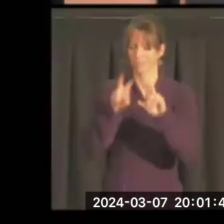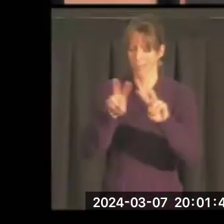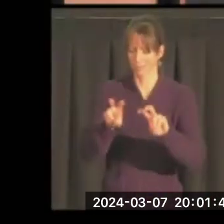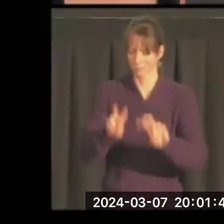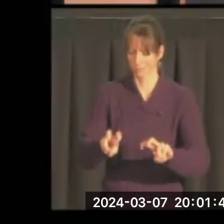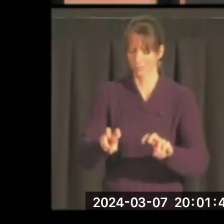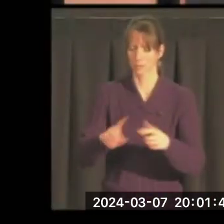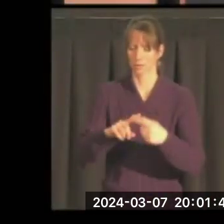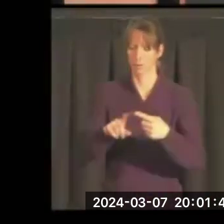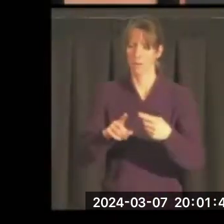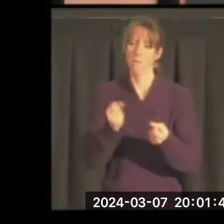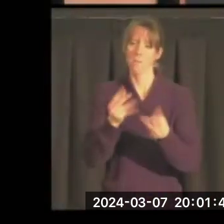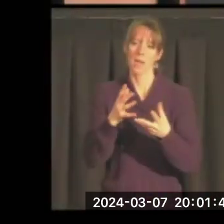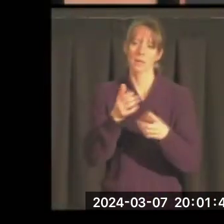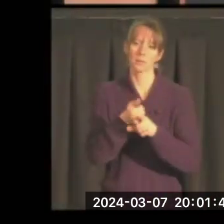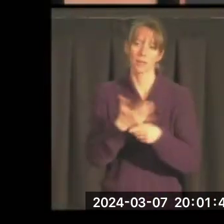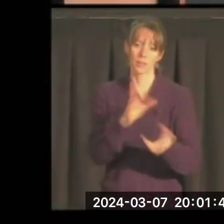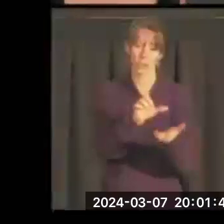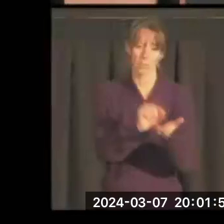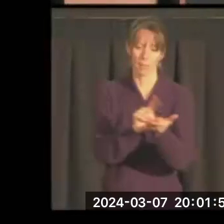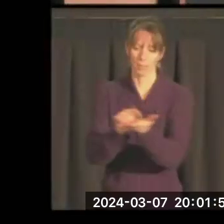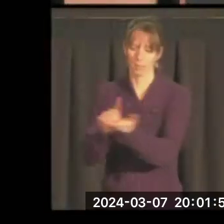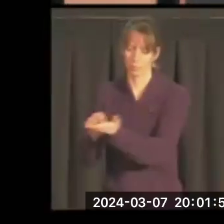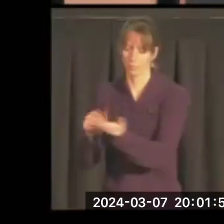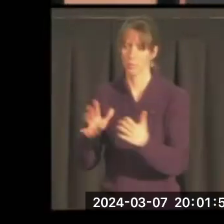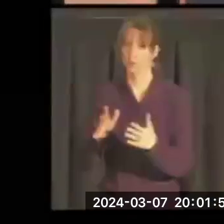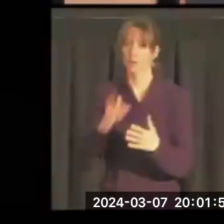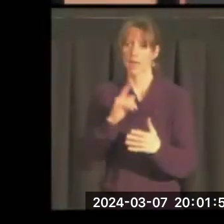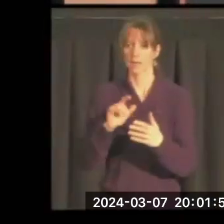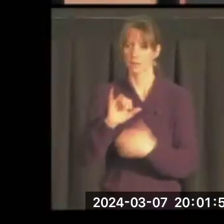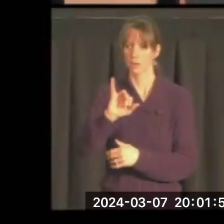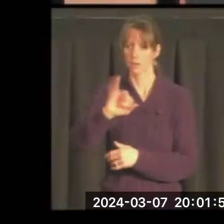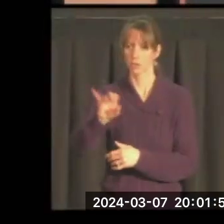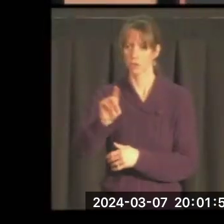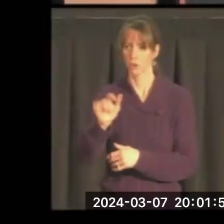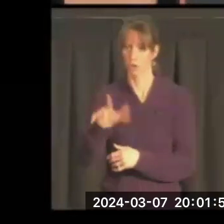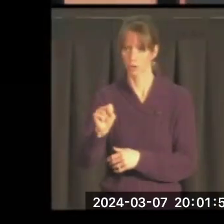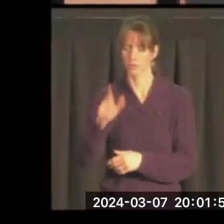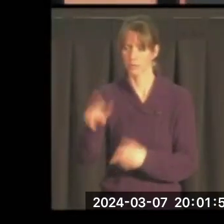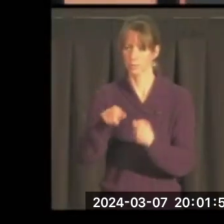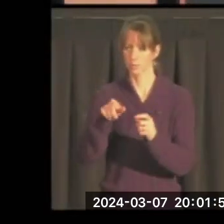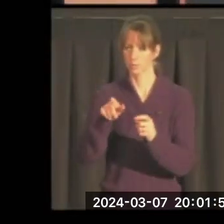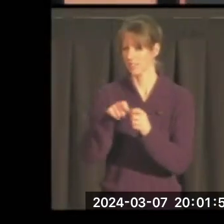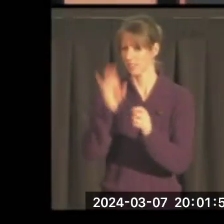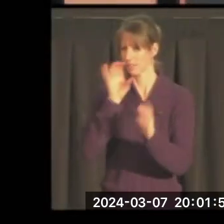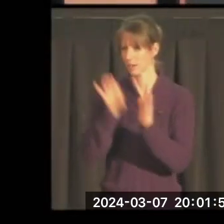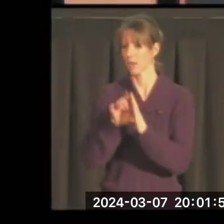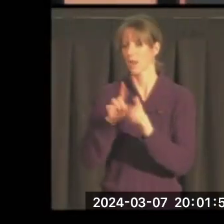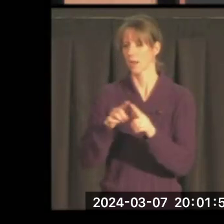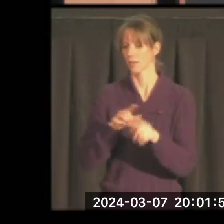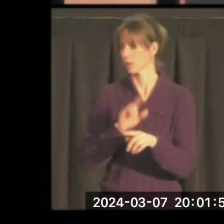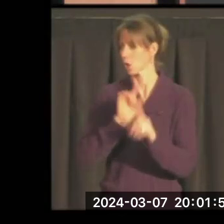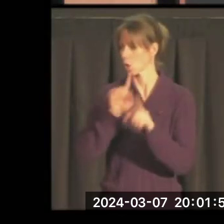many that were published in leading journals. This is a particular image of him on his way to Latin America.